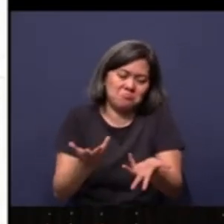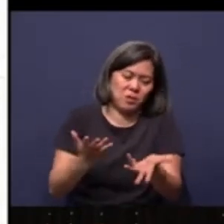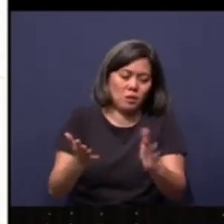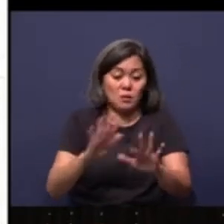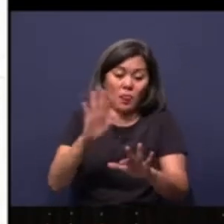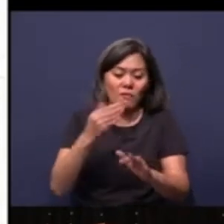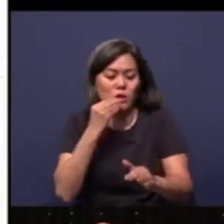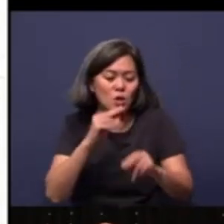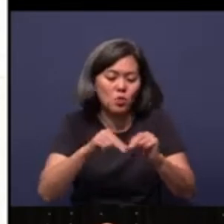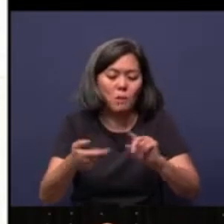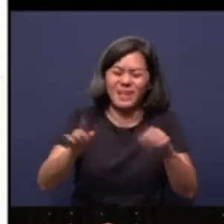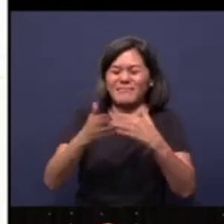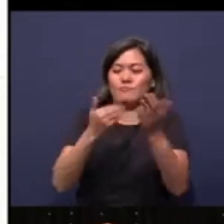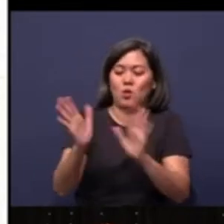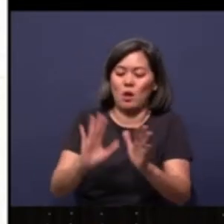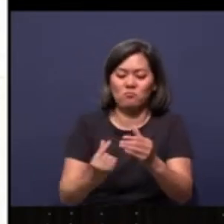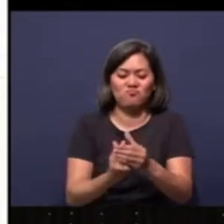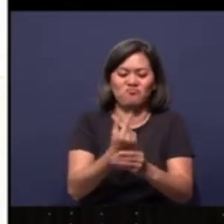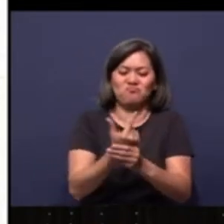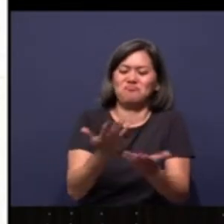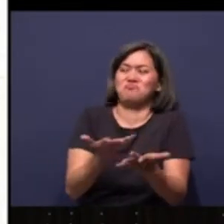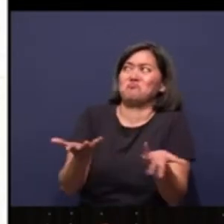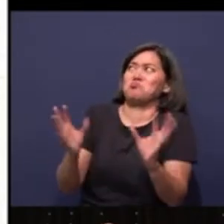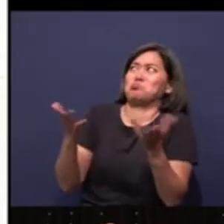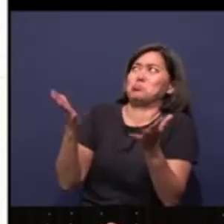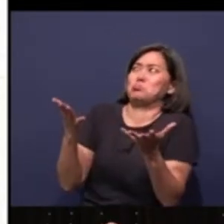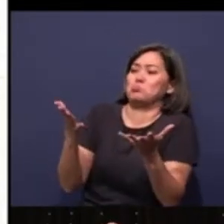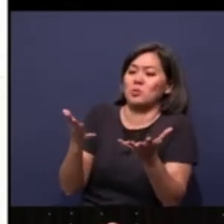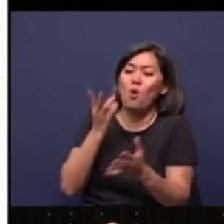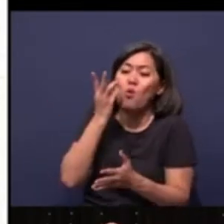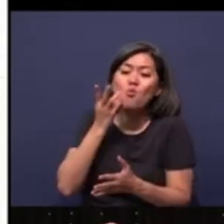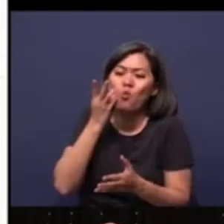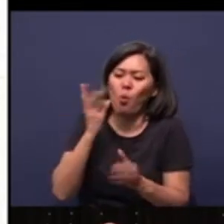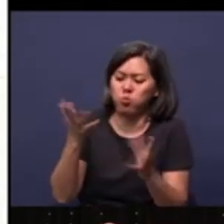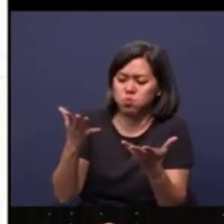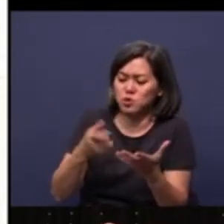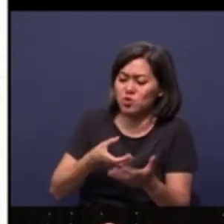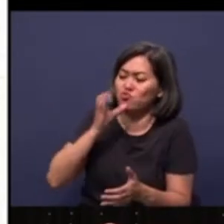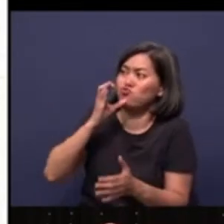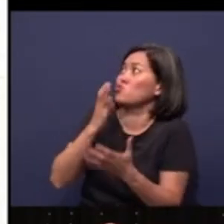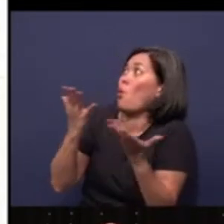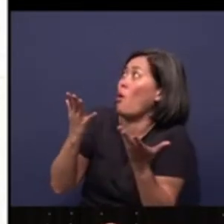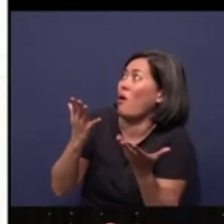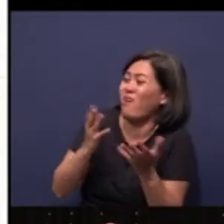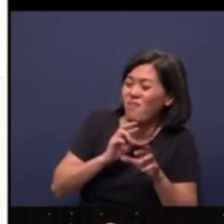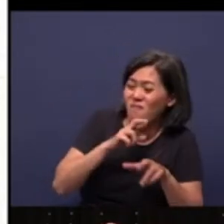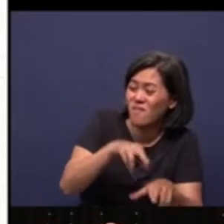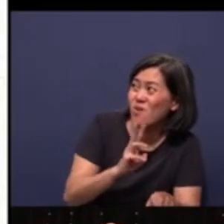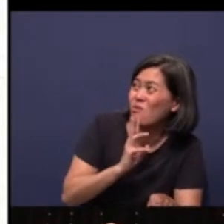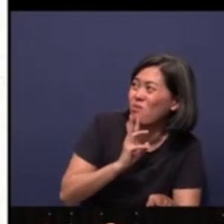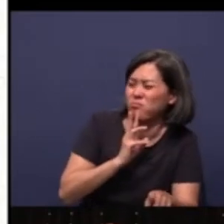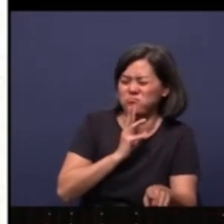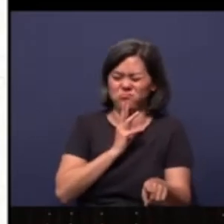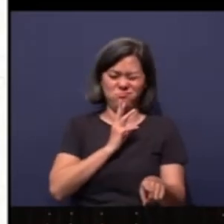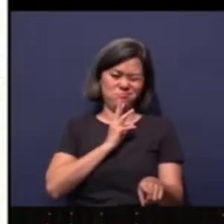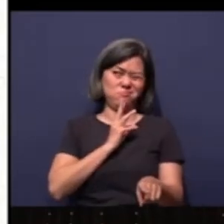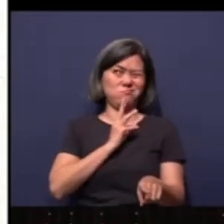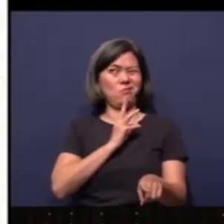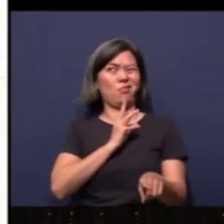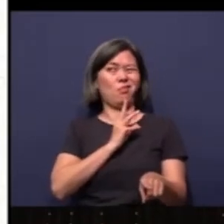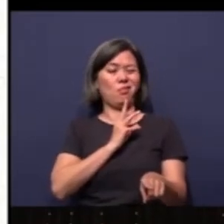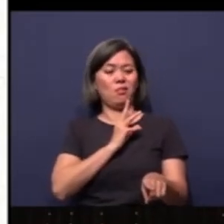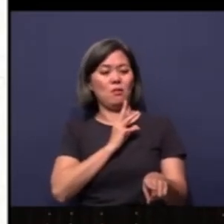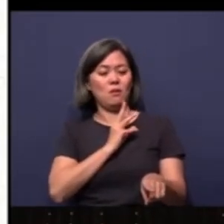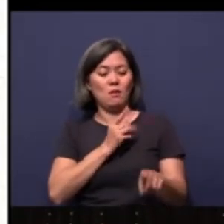No grain. Then after that, I got no wine. What am I to drink? River water? No. But then